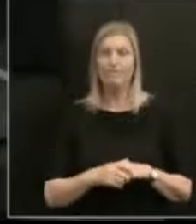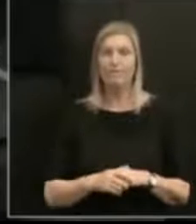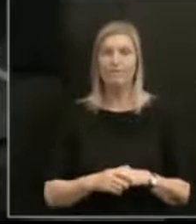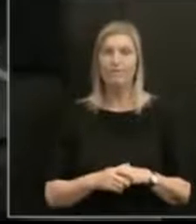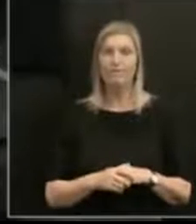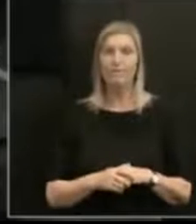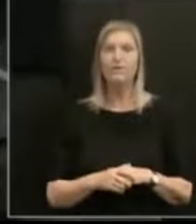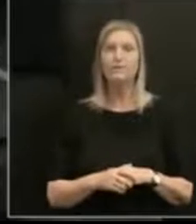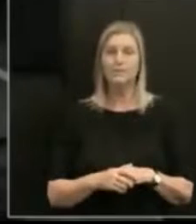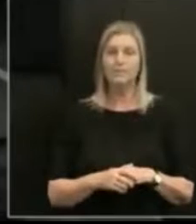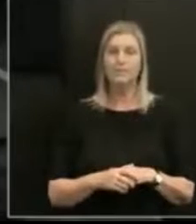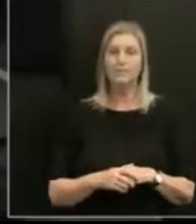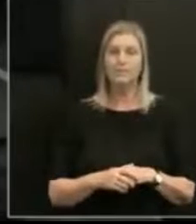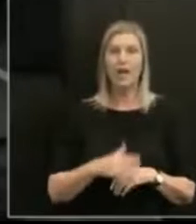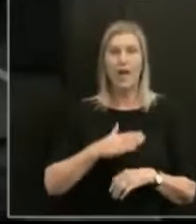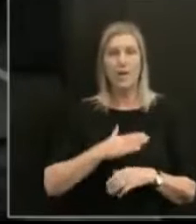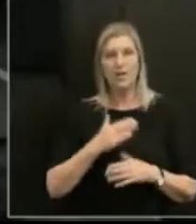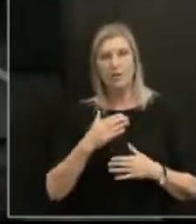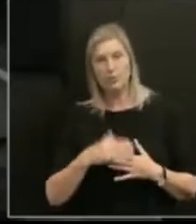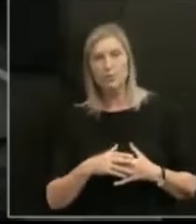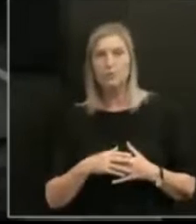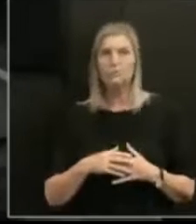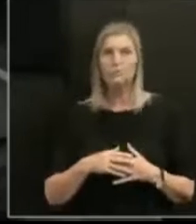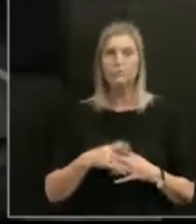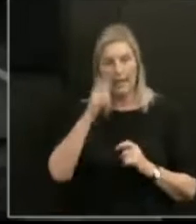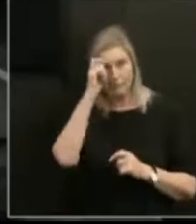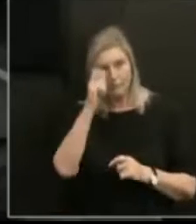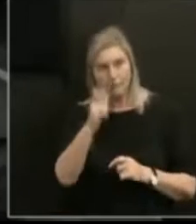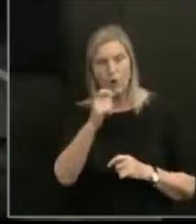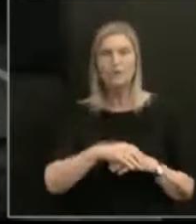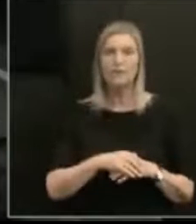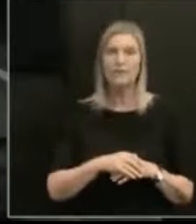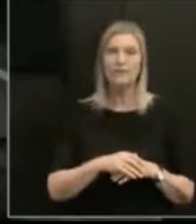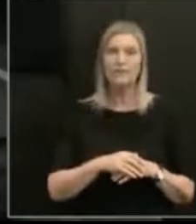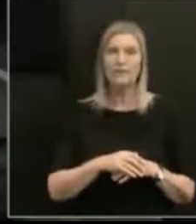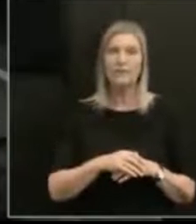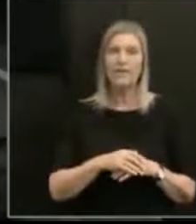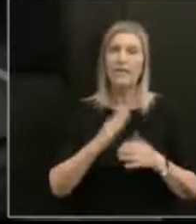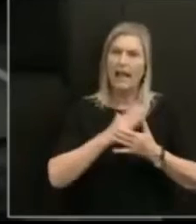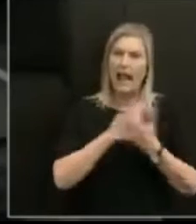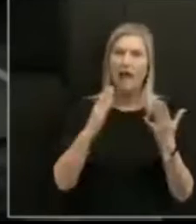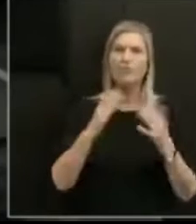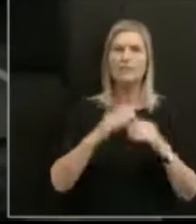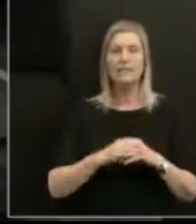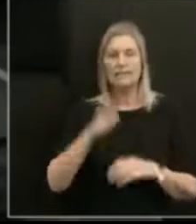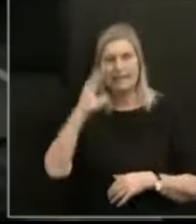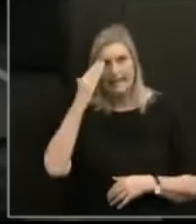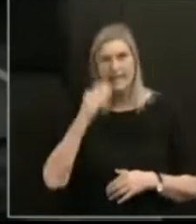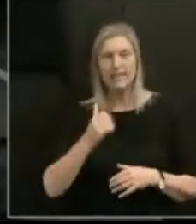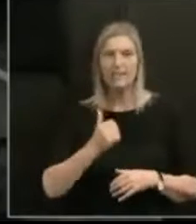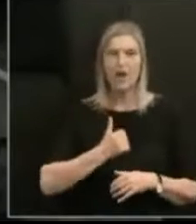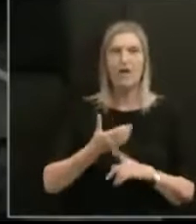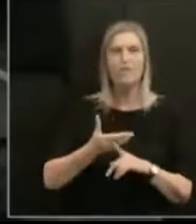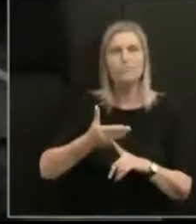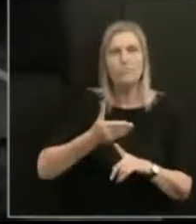also acknowledge the clarity, commitment and tenacity of both Paul Gibson, my predecessor, and the former Race Relations